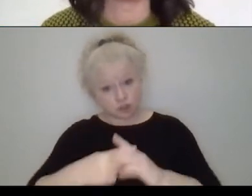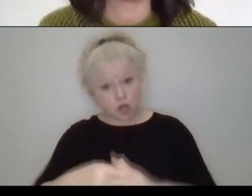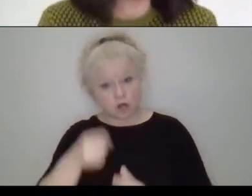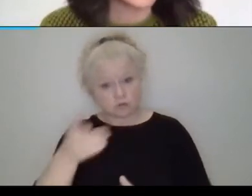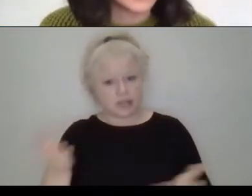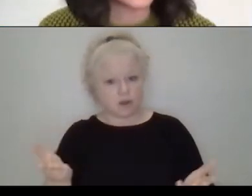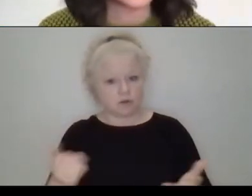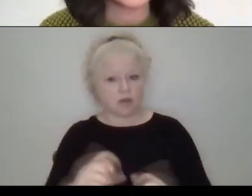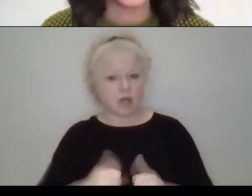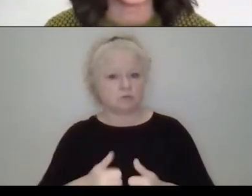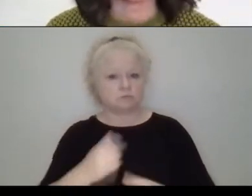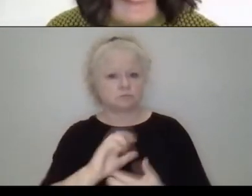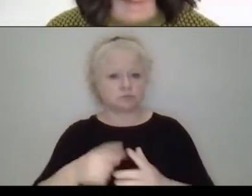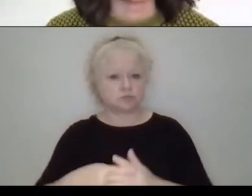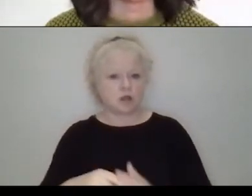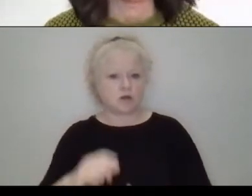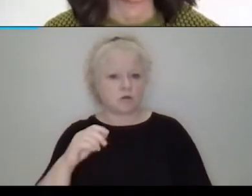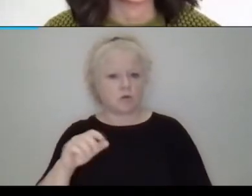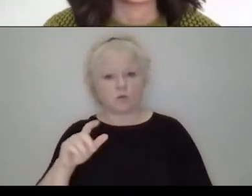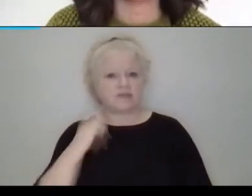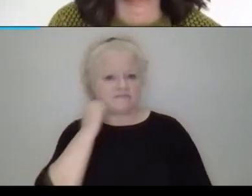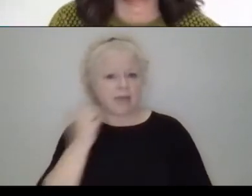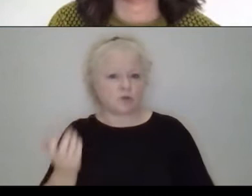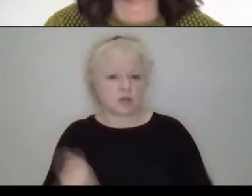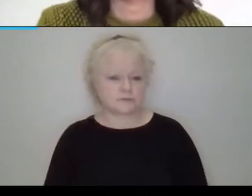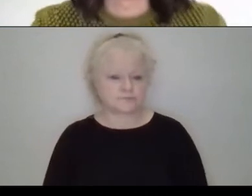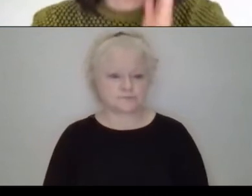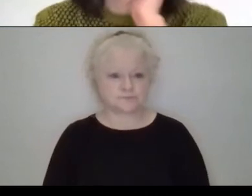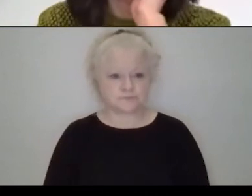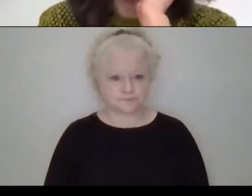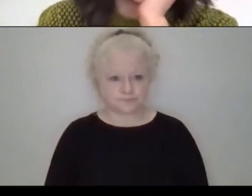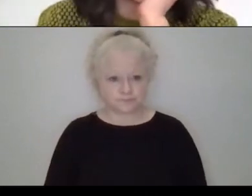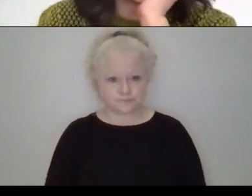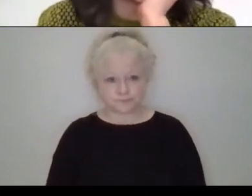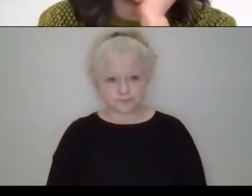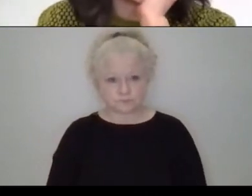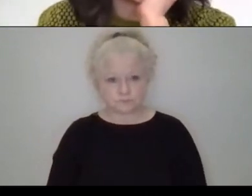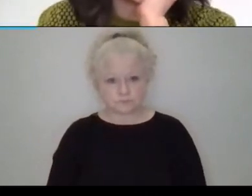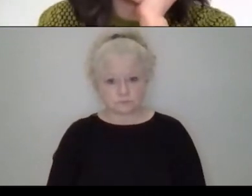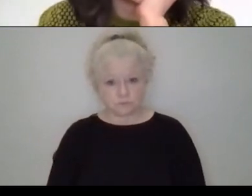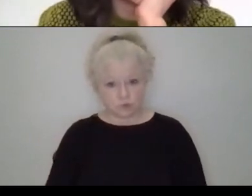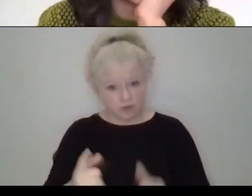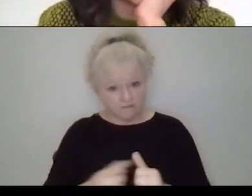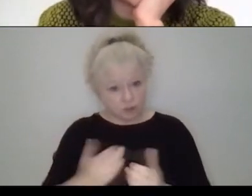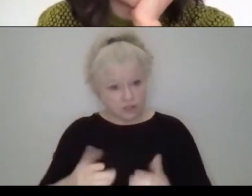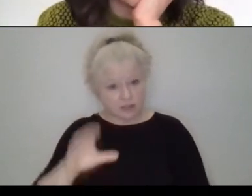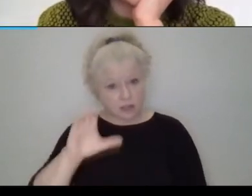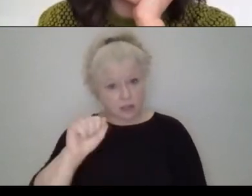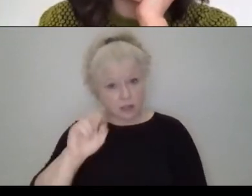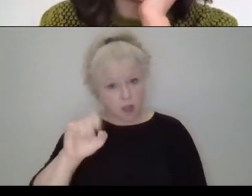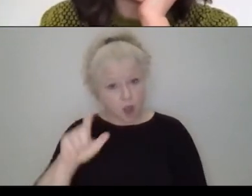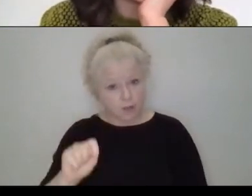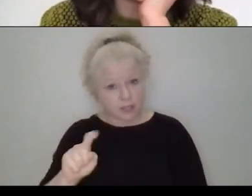textiles? What was the first, what was the first, it was, was it a car? Was it a carpet? Was the first thing that you designed